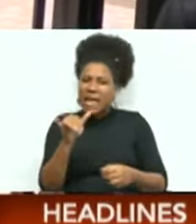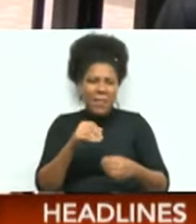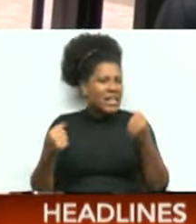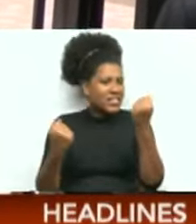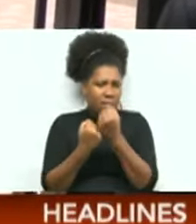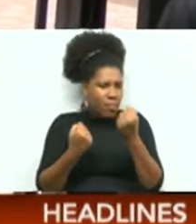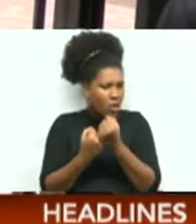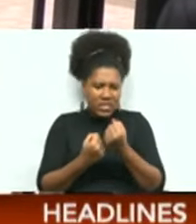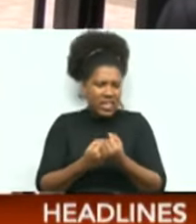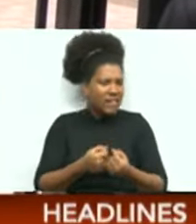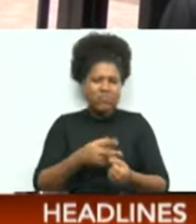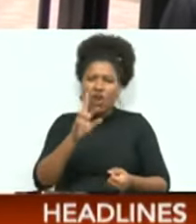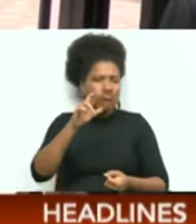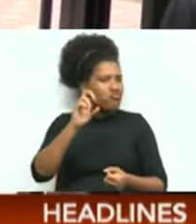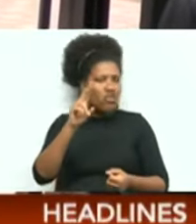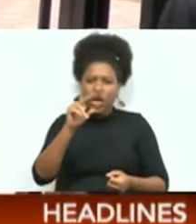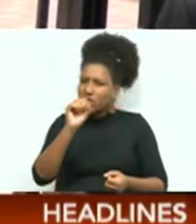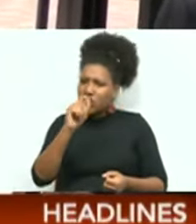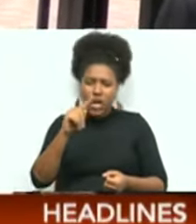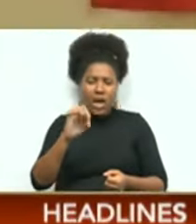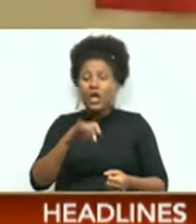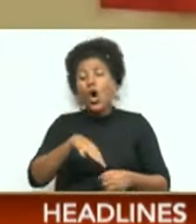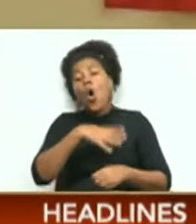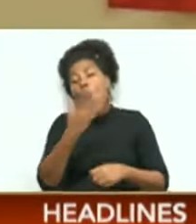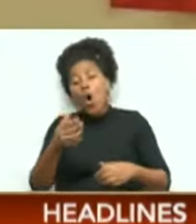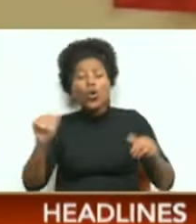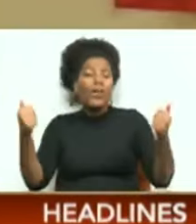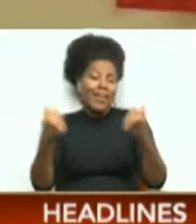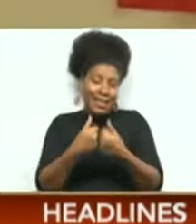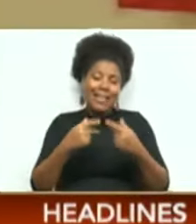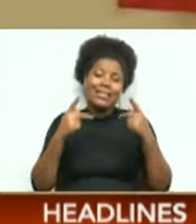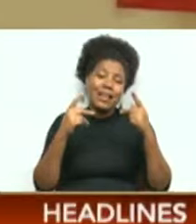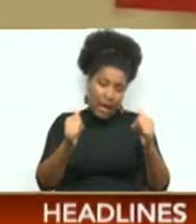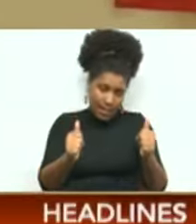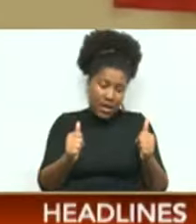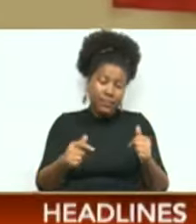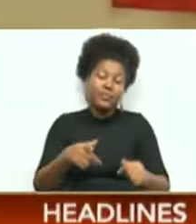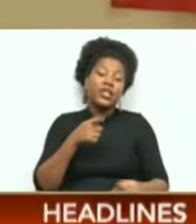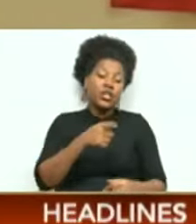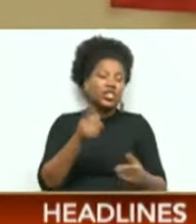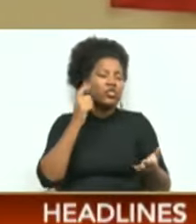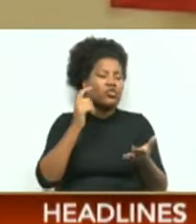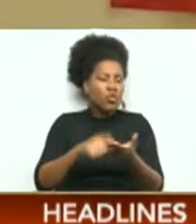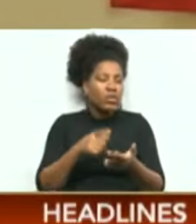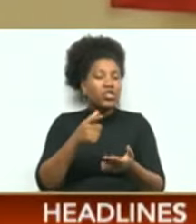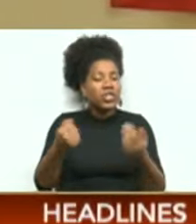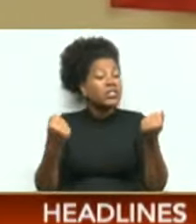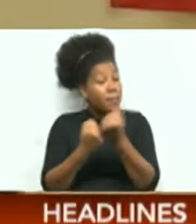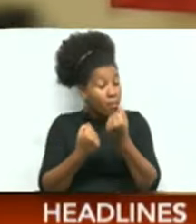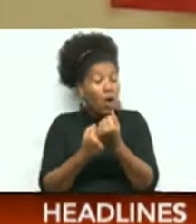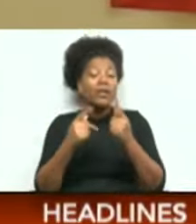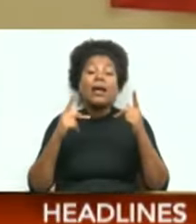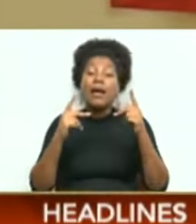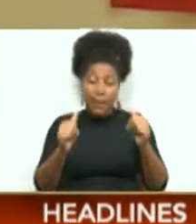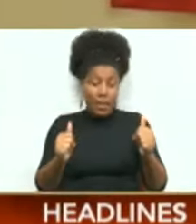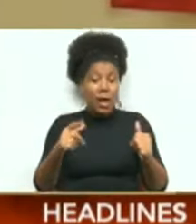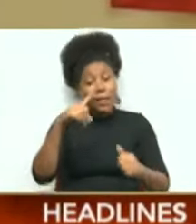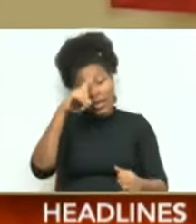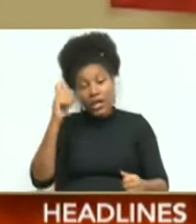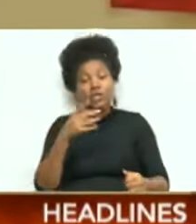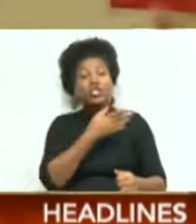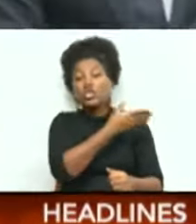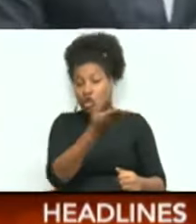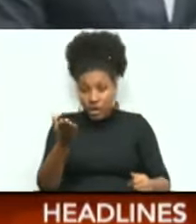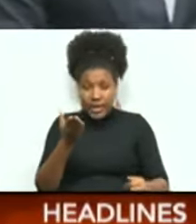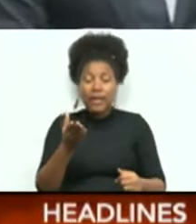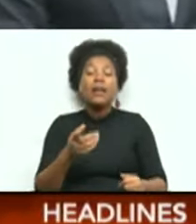Rushton Paria or going against political leader Kamala Passat-Bissessa. She notes that she supports Kamala Passat-Bissessa because she is the